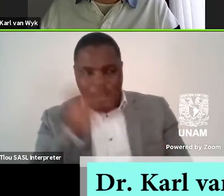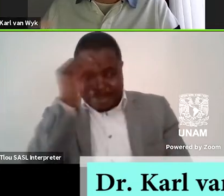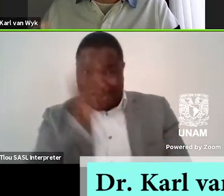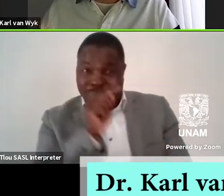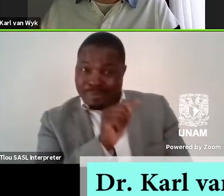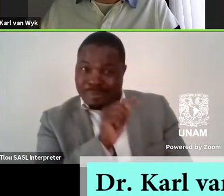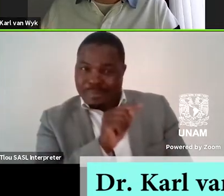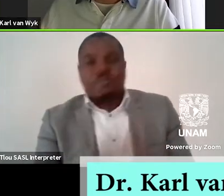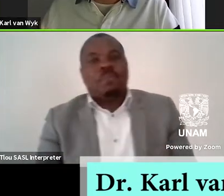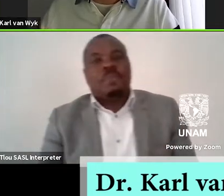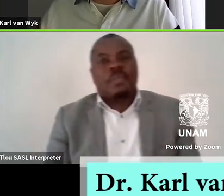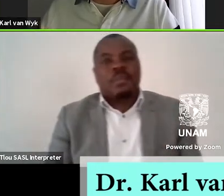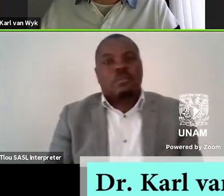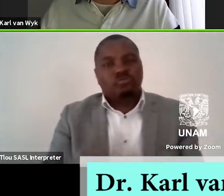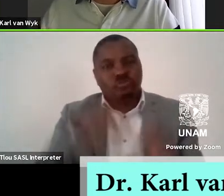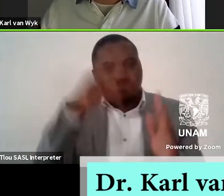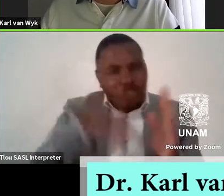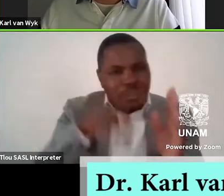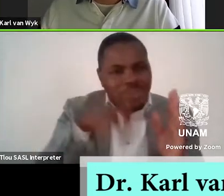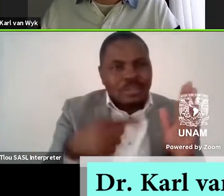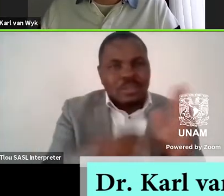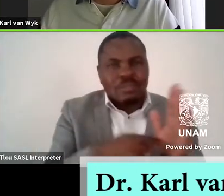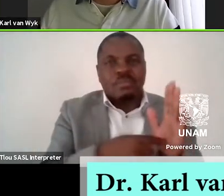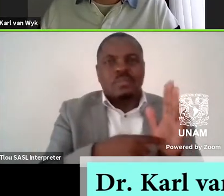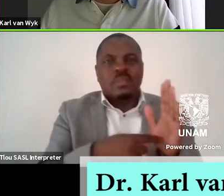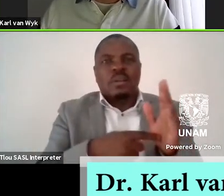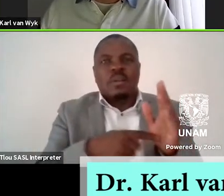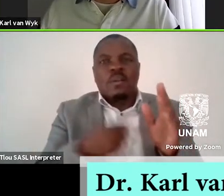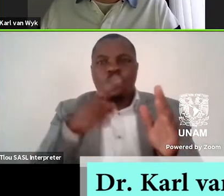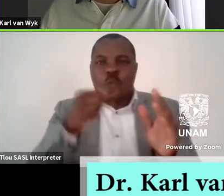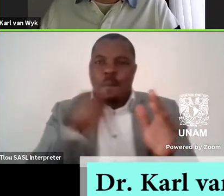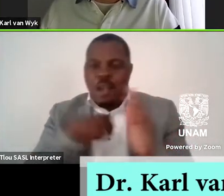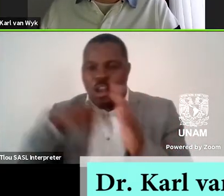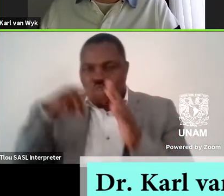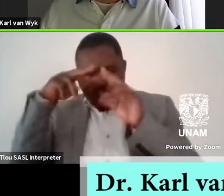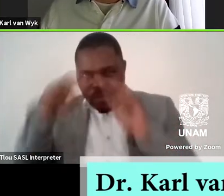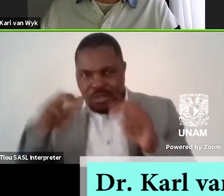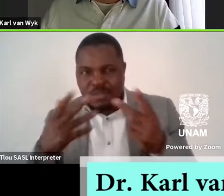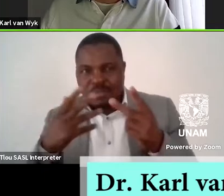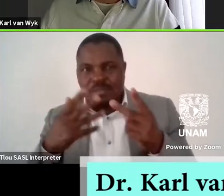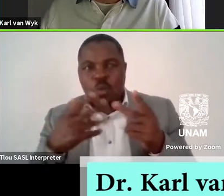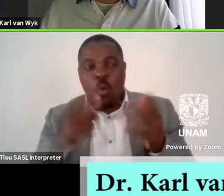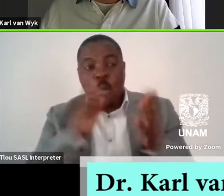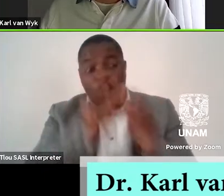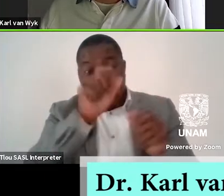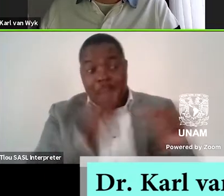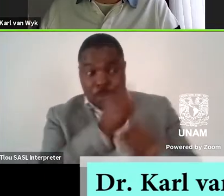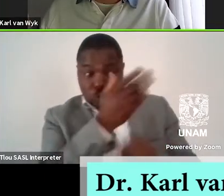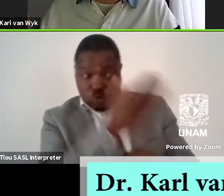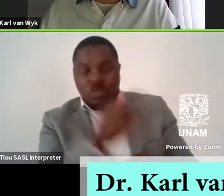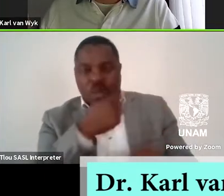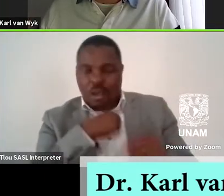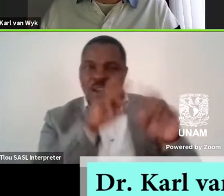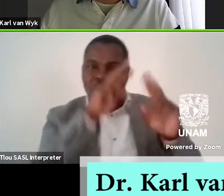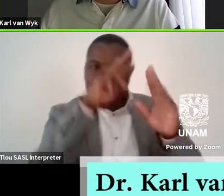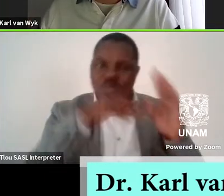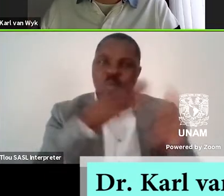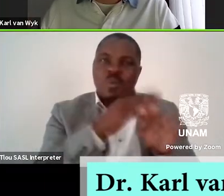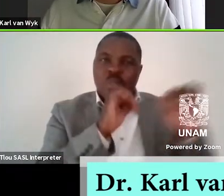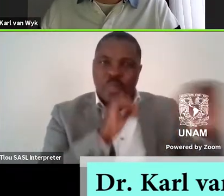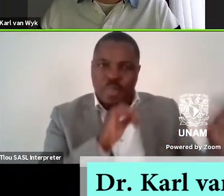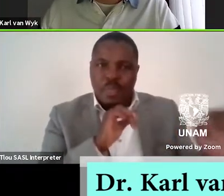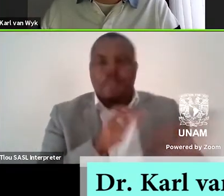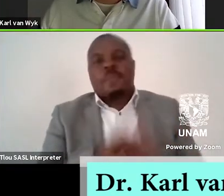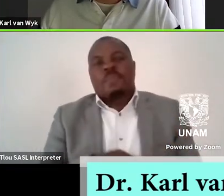reading generally and just for also for my research. And those kinds of authors that are, that I intend